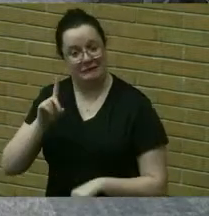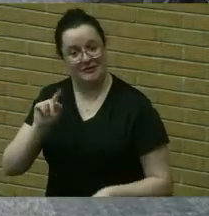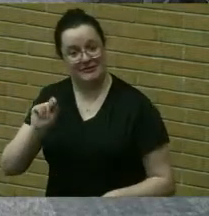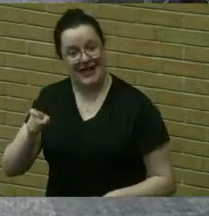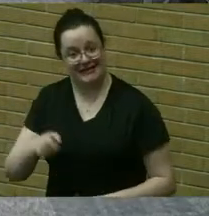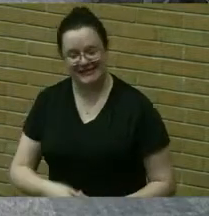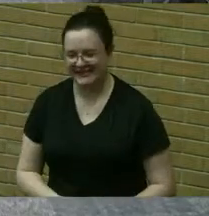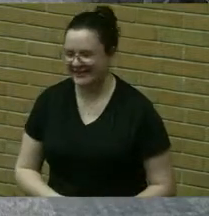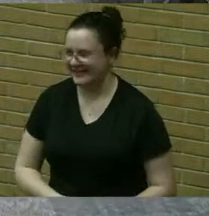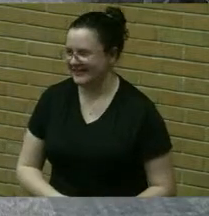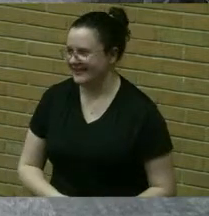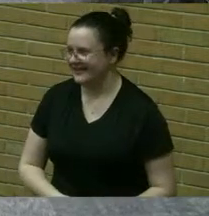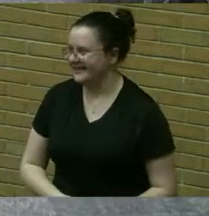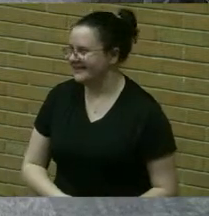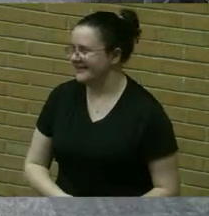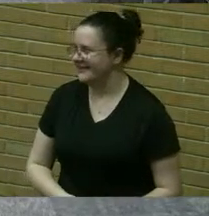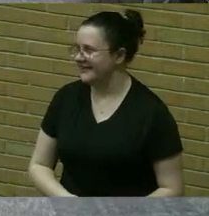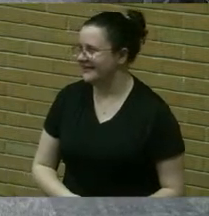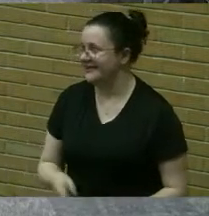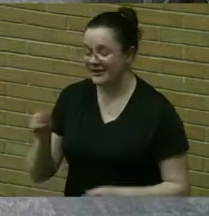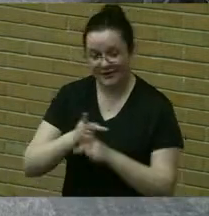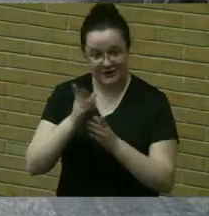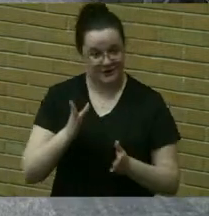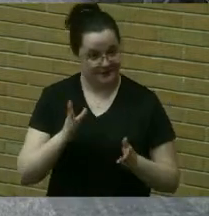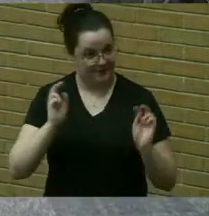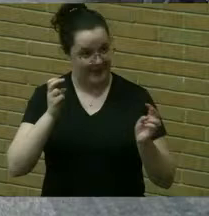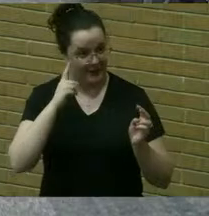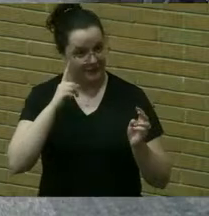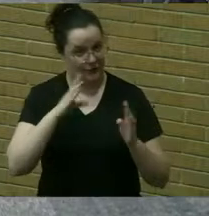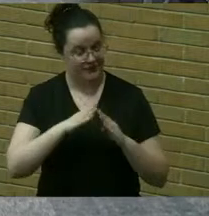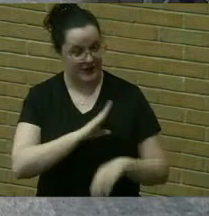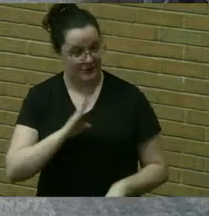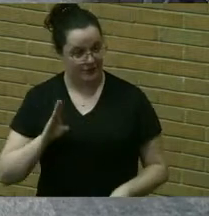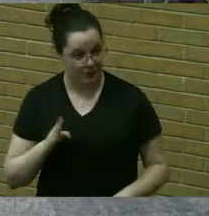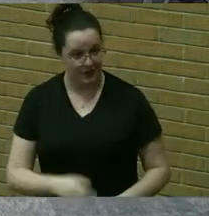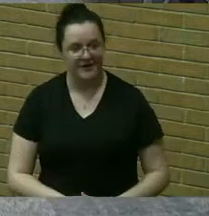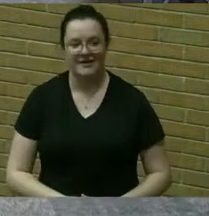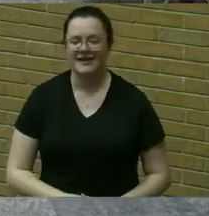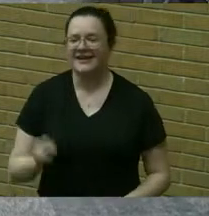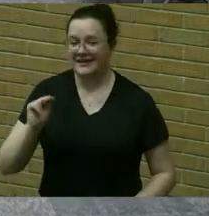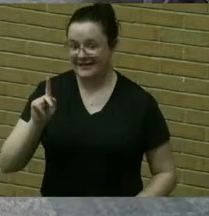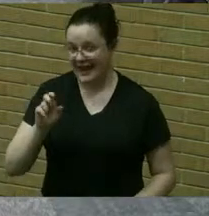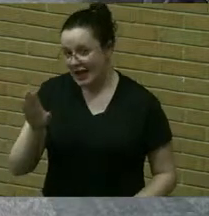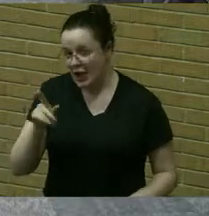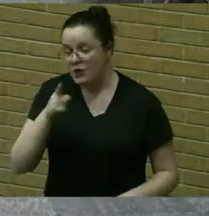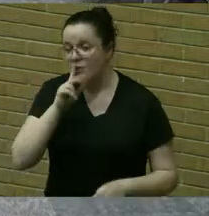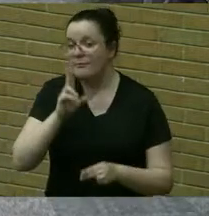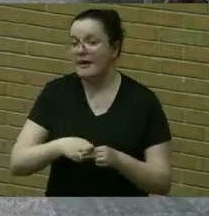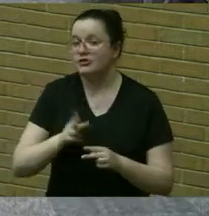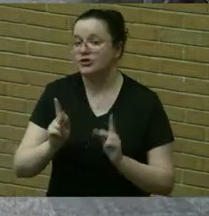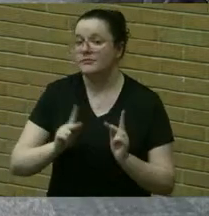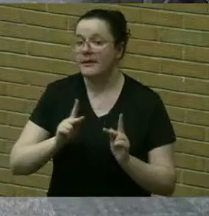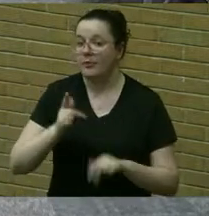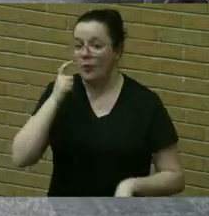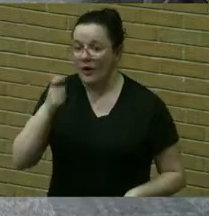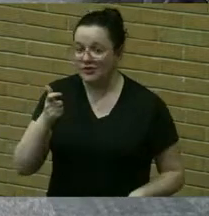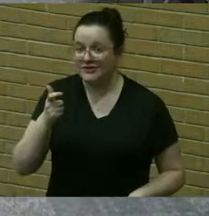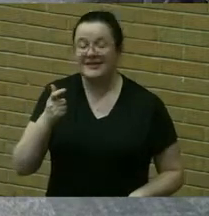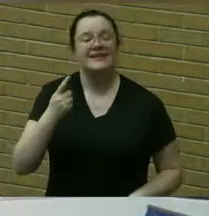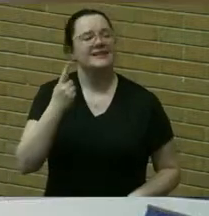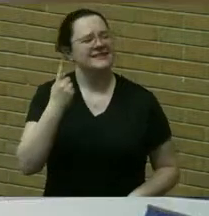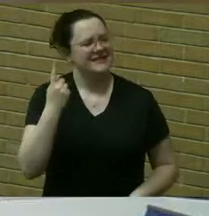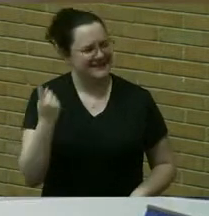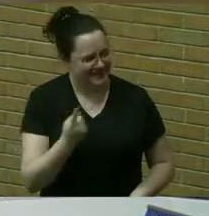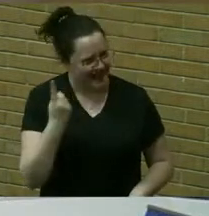dr mcgowan's fault well you mentioned people who might not be watching well um somebody might be watching it's my dad's birthday